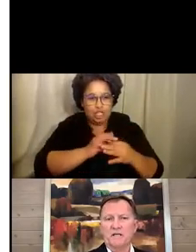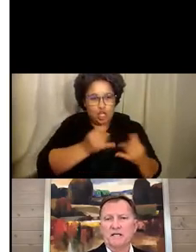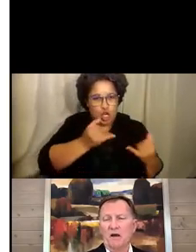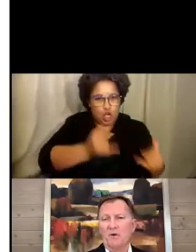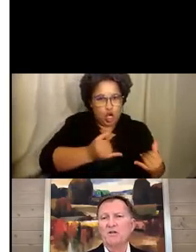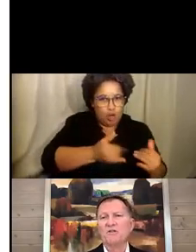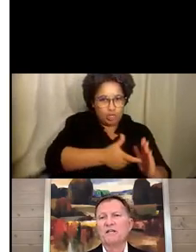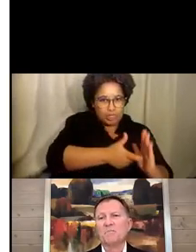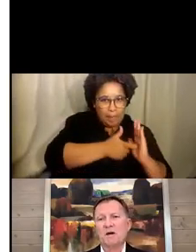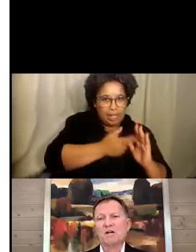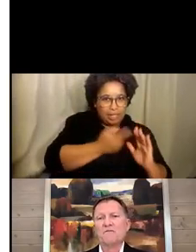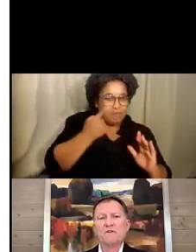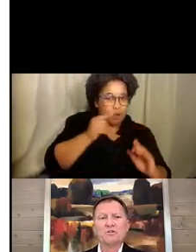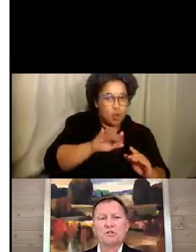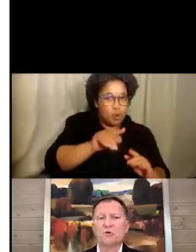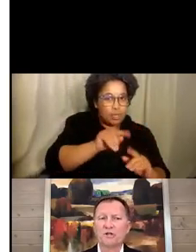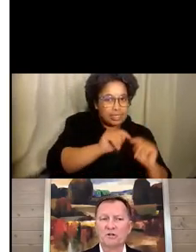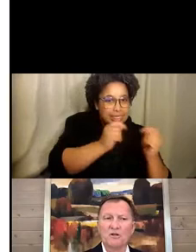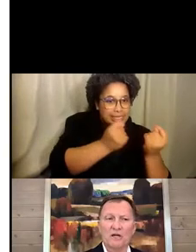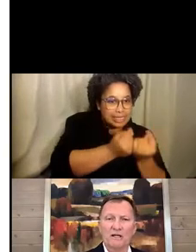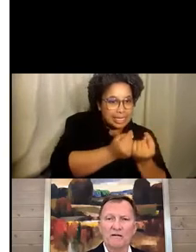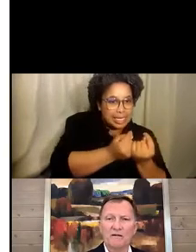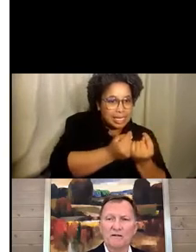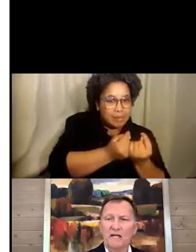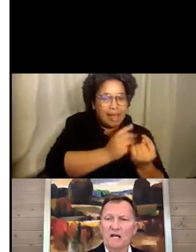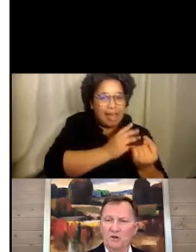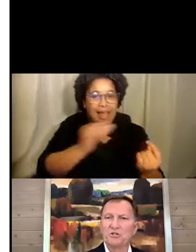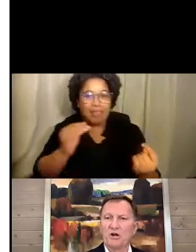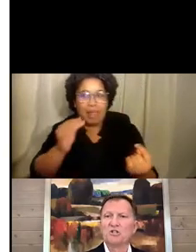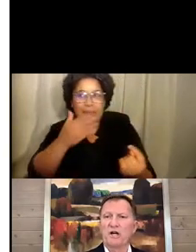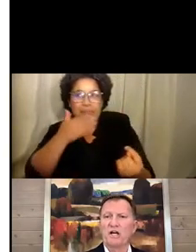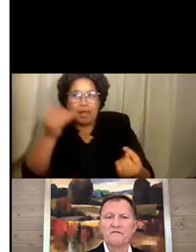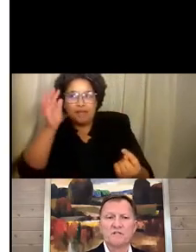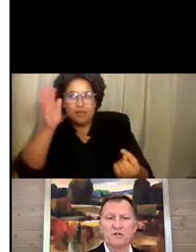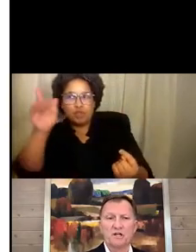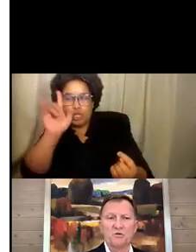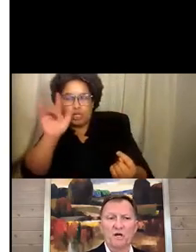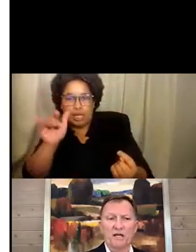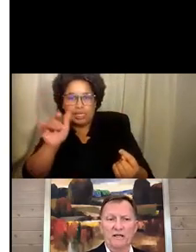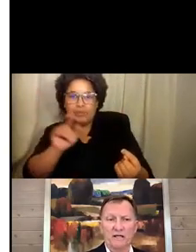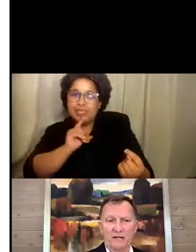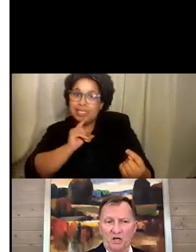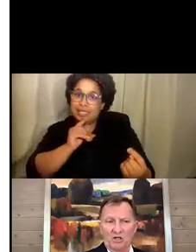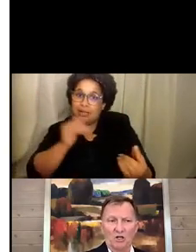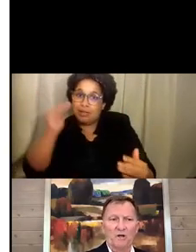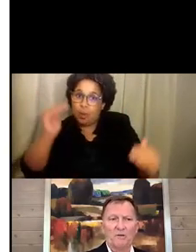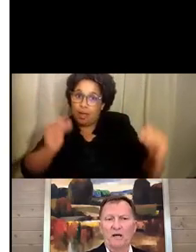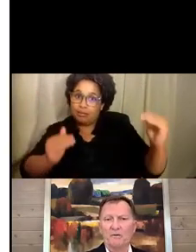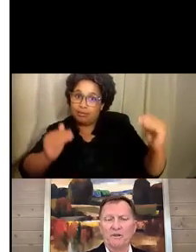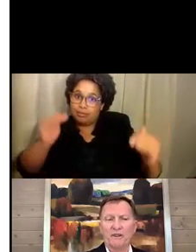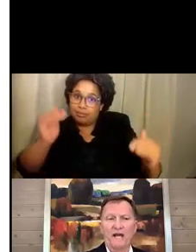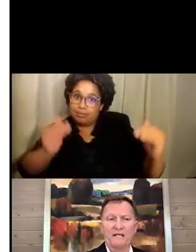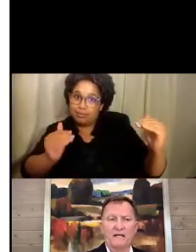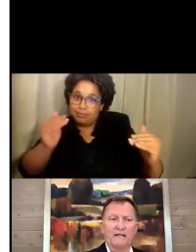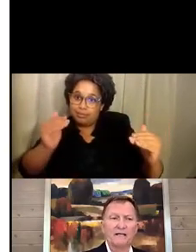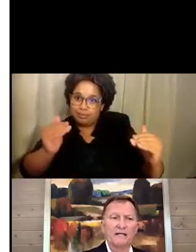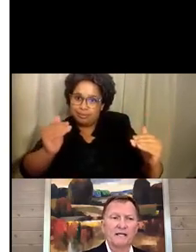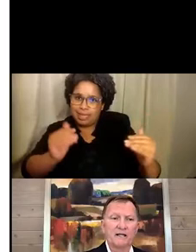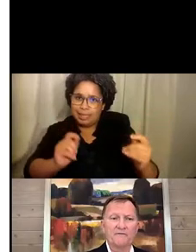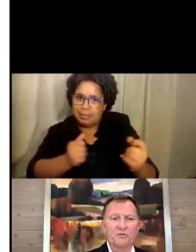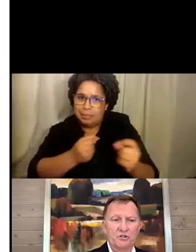team and what you think the better future is going to look like. And those are tradeoffs that you need to weigh. And I talk a little bit about that